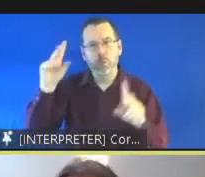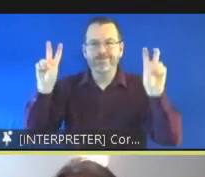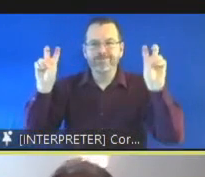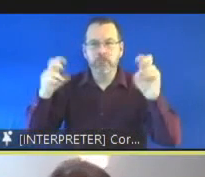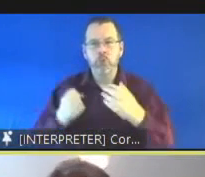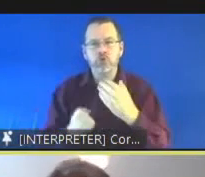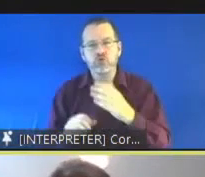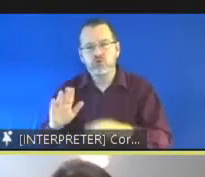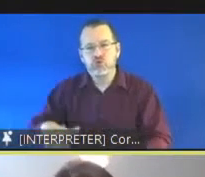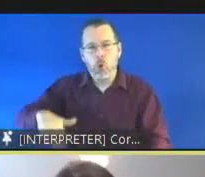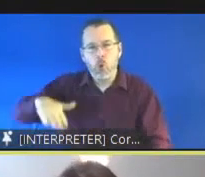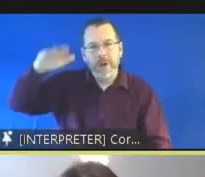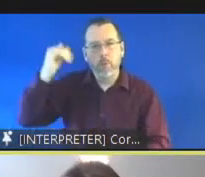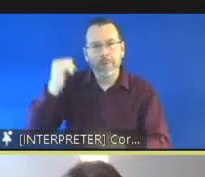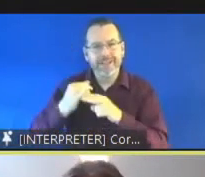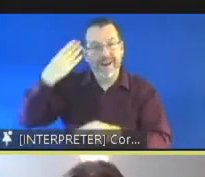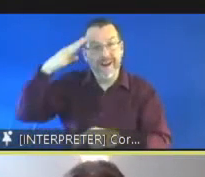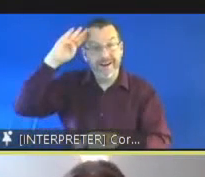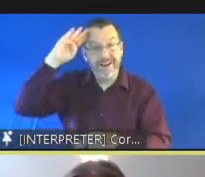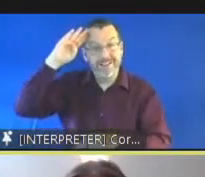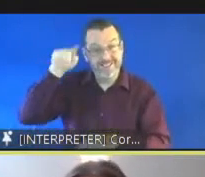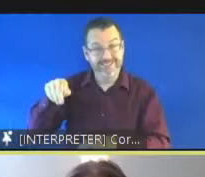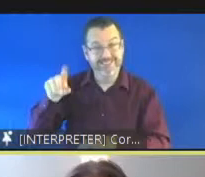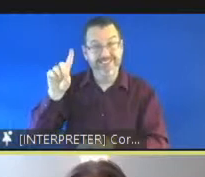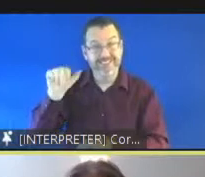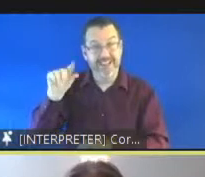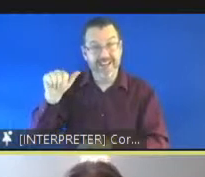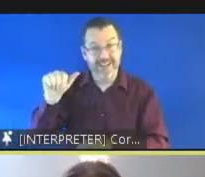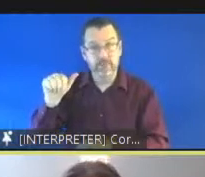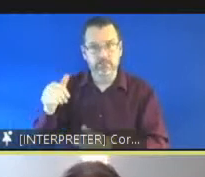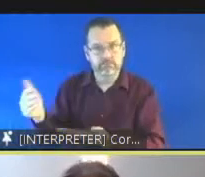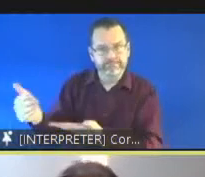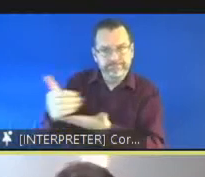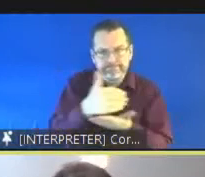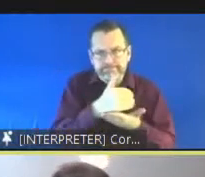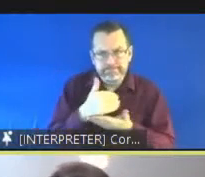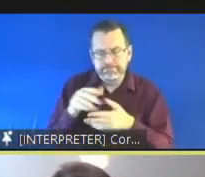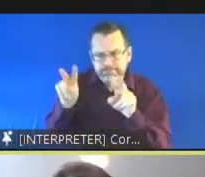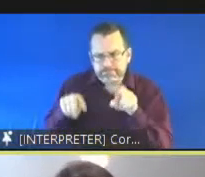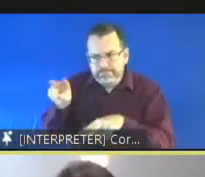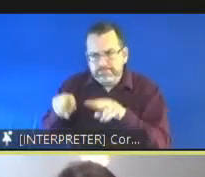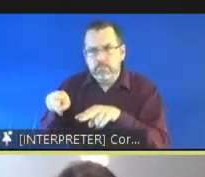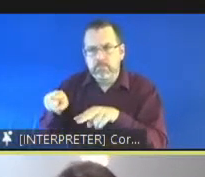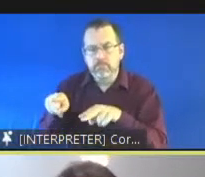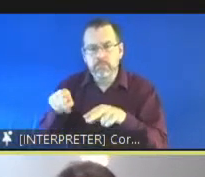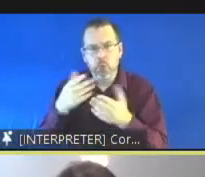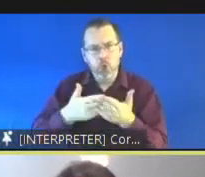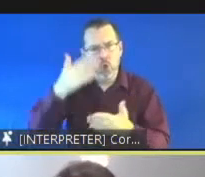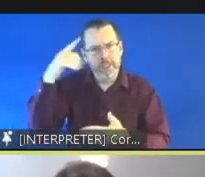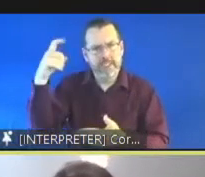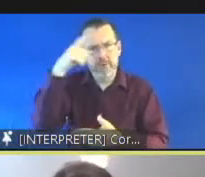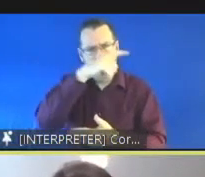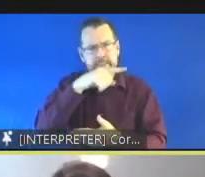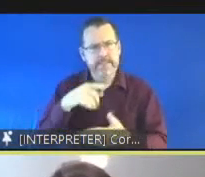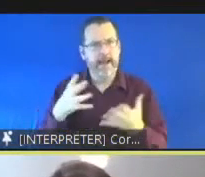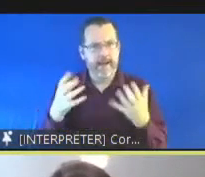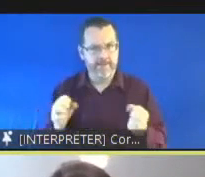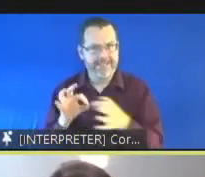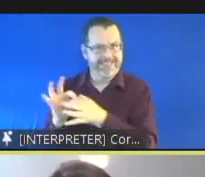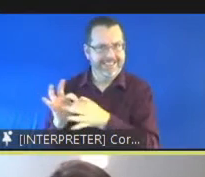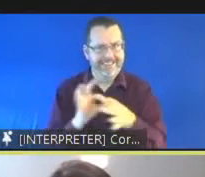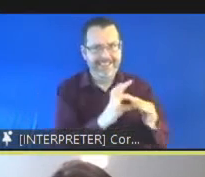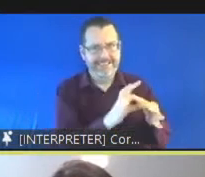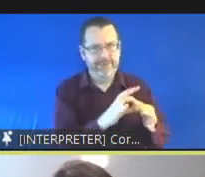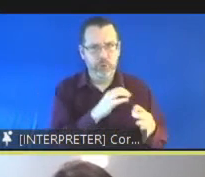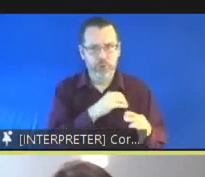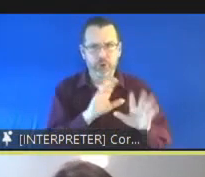where in in high level terms we see learning difficulties being positively associated with with children in conflict with the law